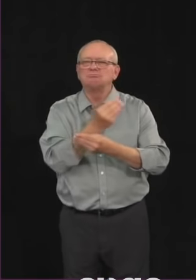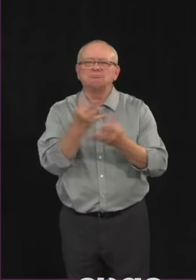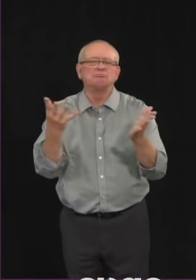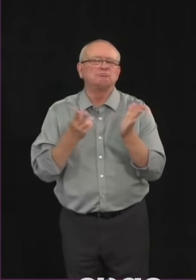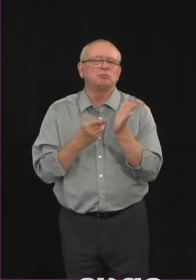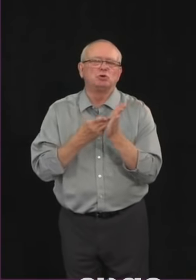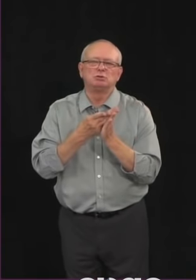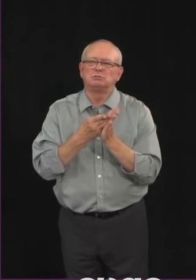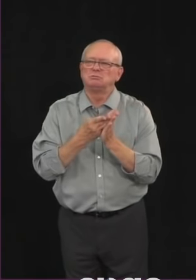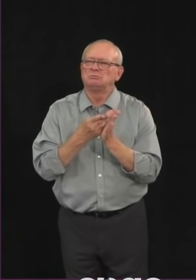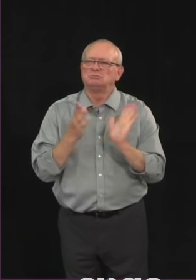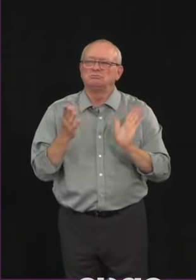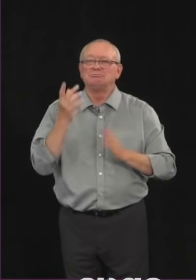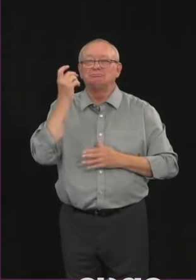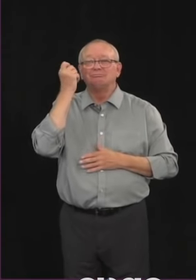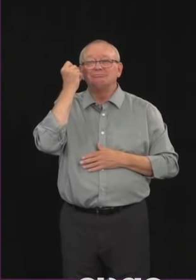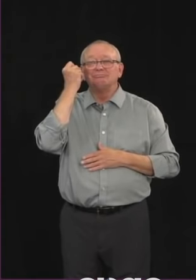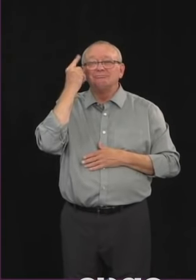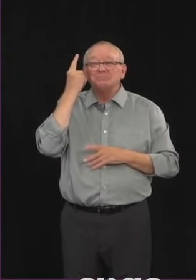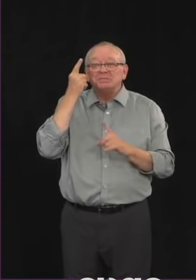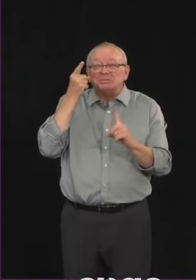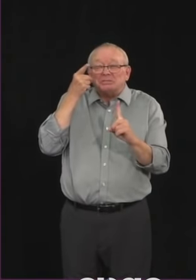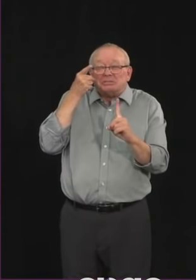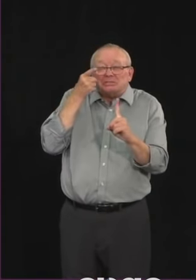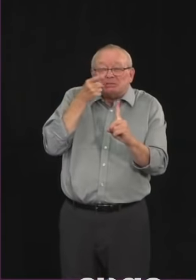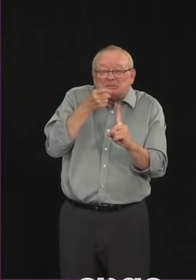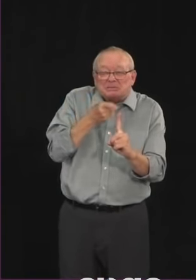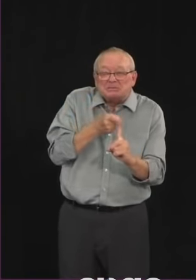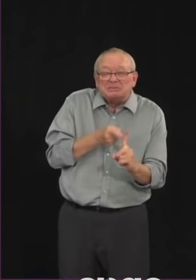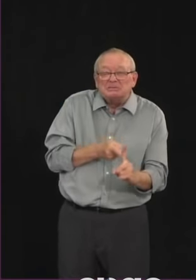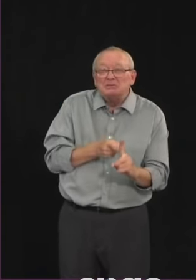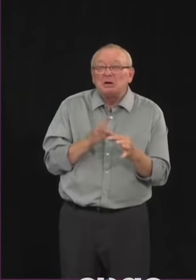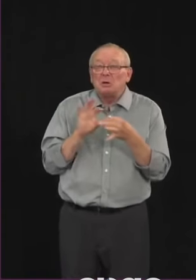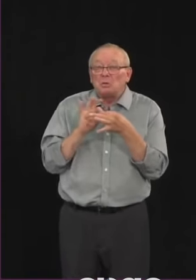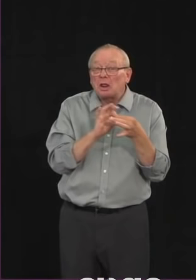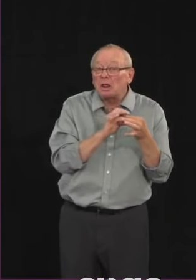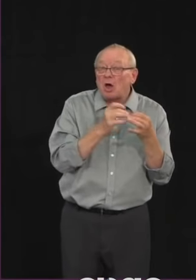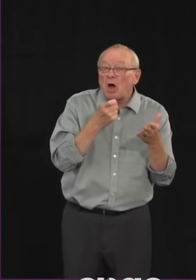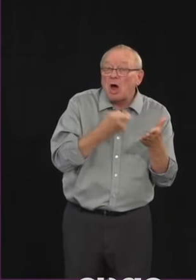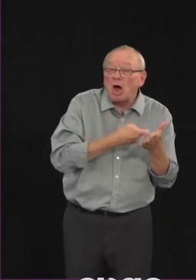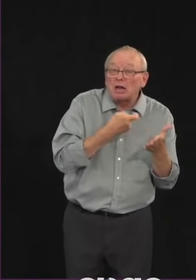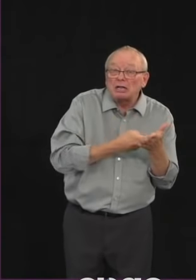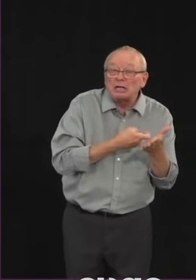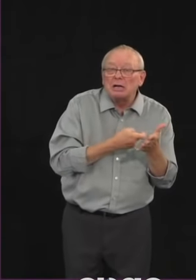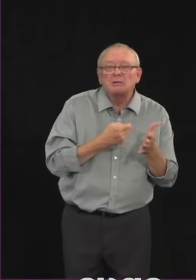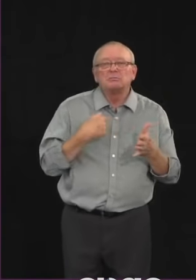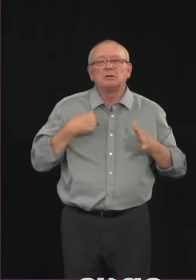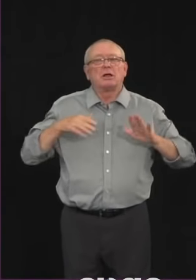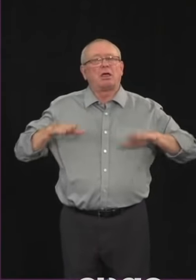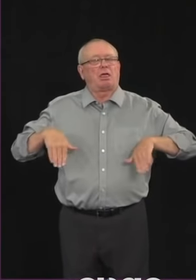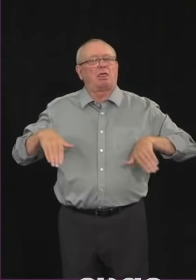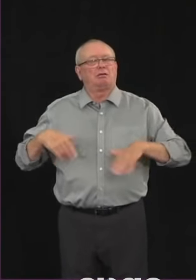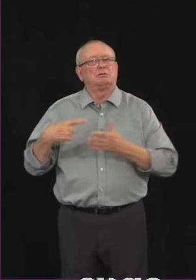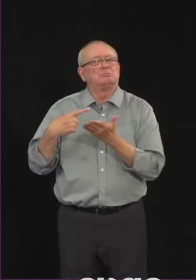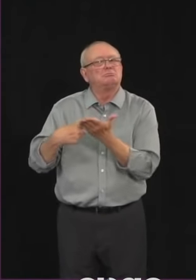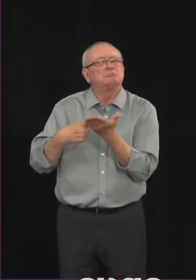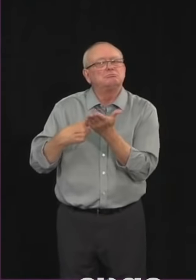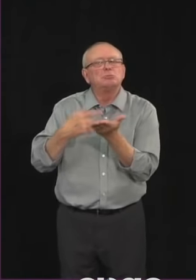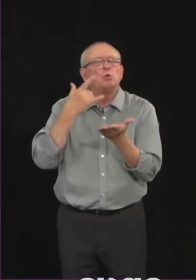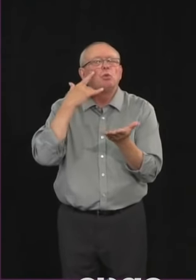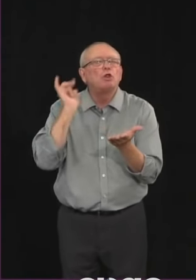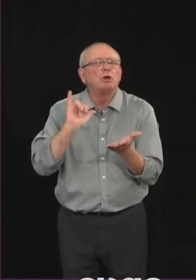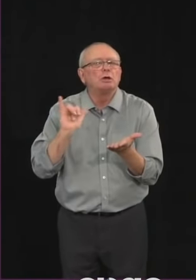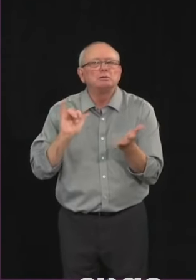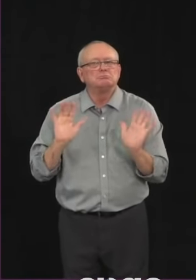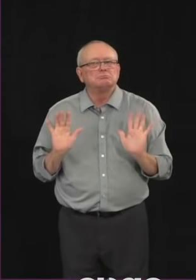data with respect to NHL play, uh, and I think that the most important thing with respect to how we're monitoring that is,